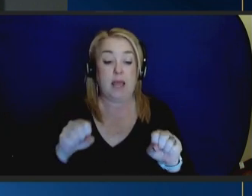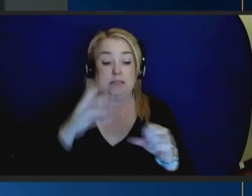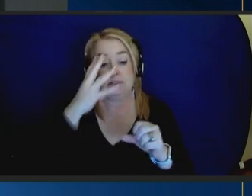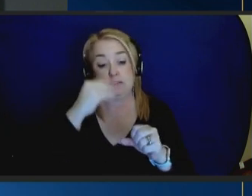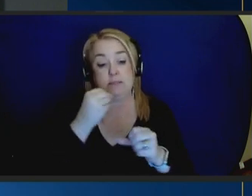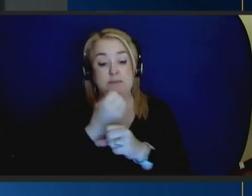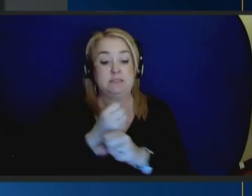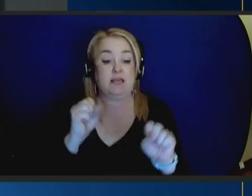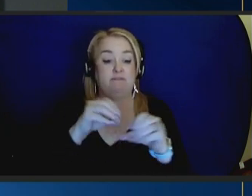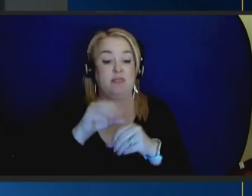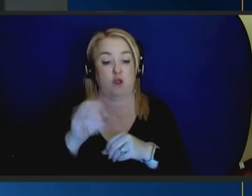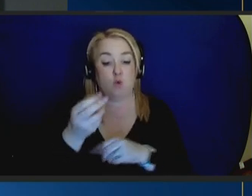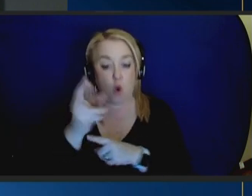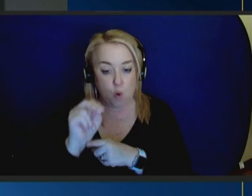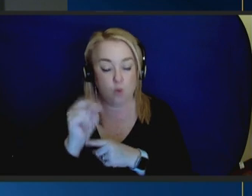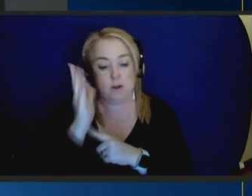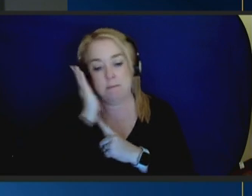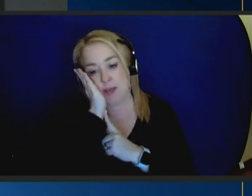own bed at night.